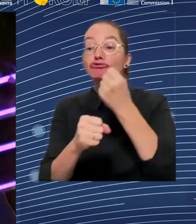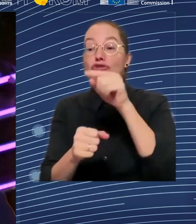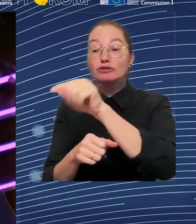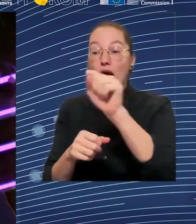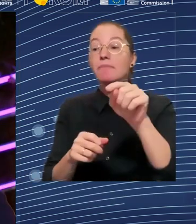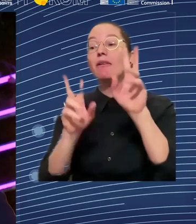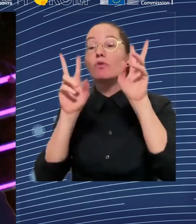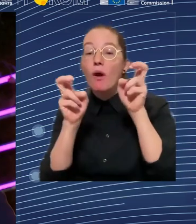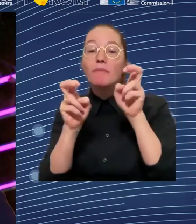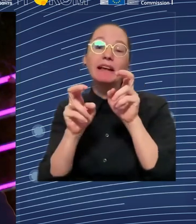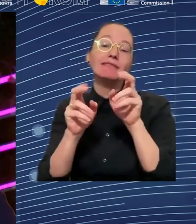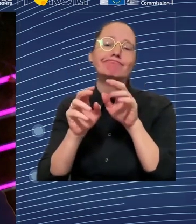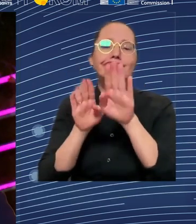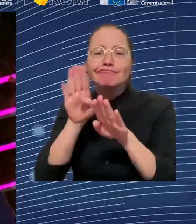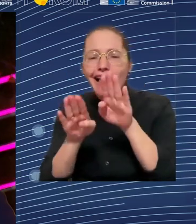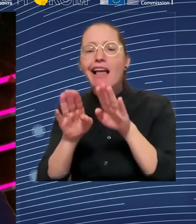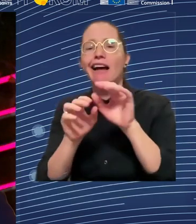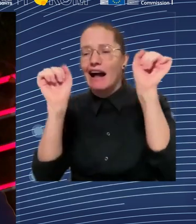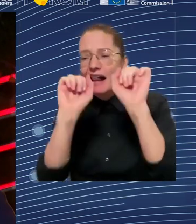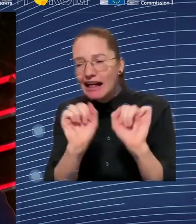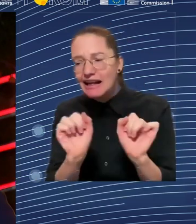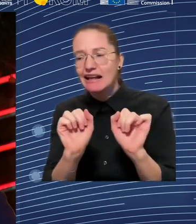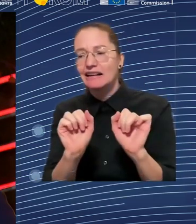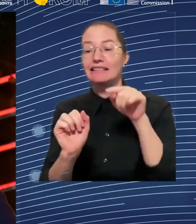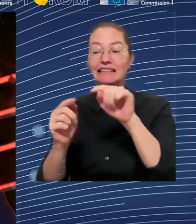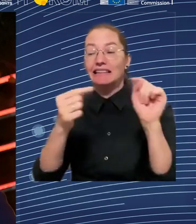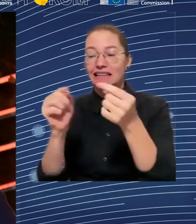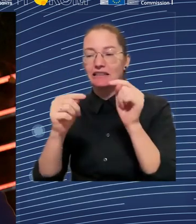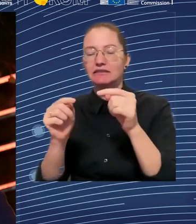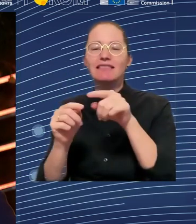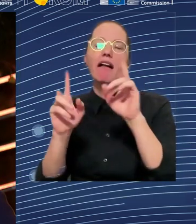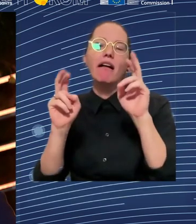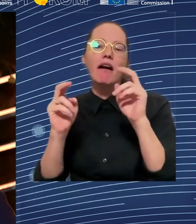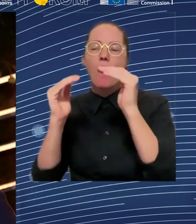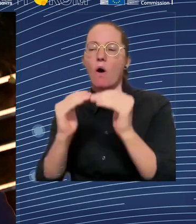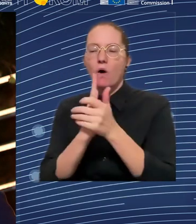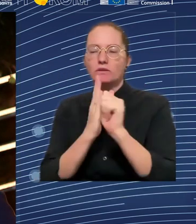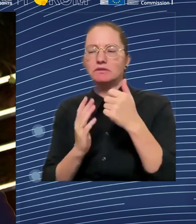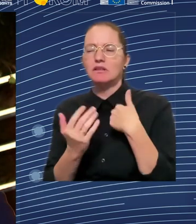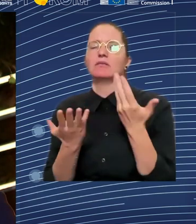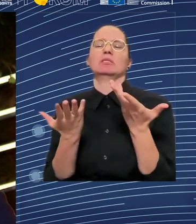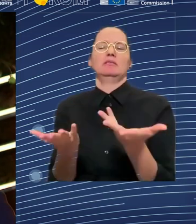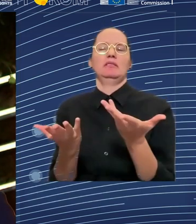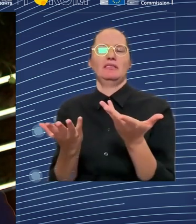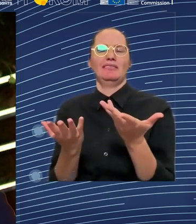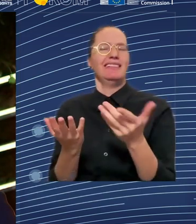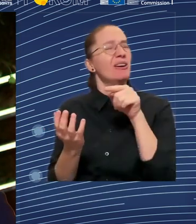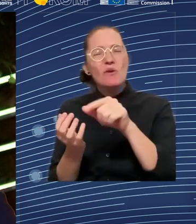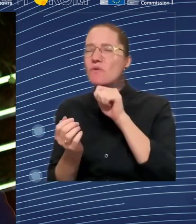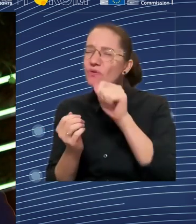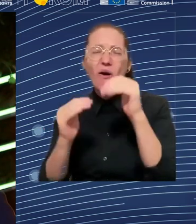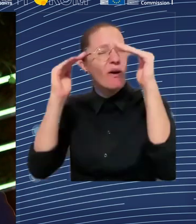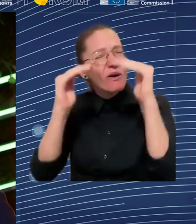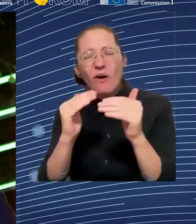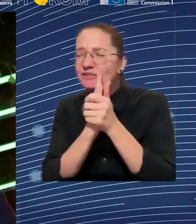And we're still paying them as if they're easy to do jobs. They're tough and hard jobs to do. That's why they're hard to fill. And because they're badly paid